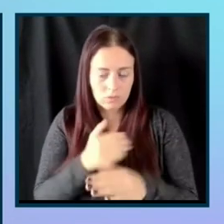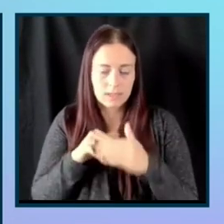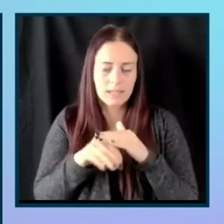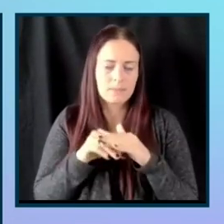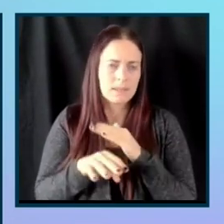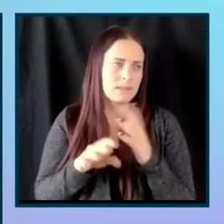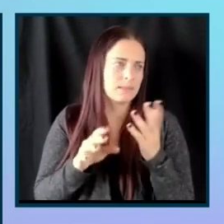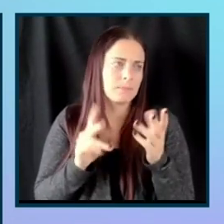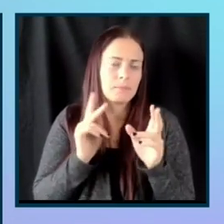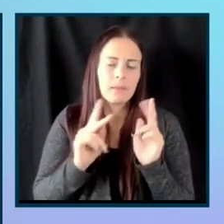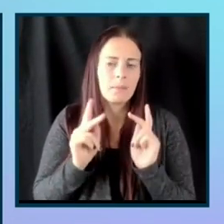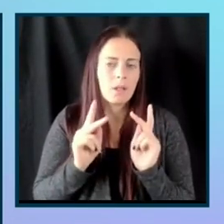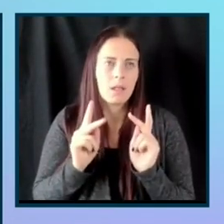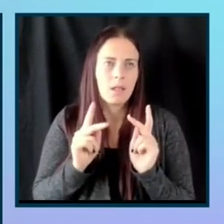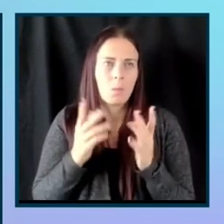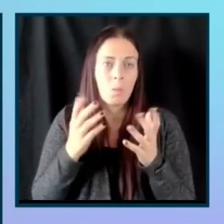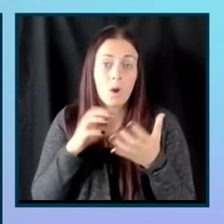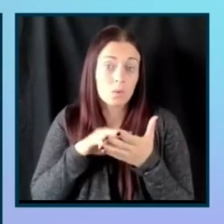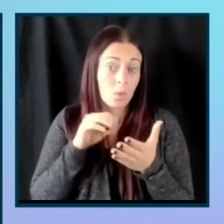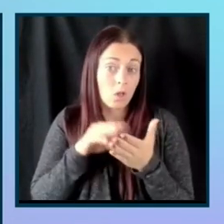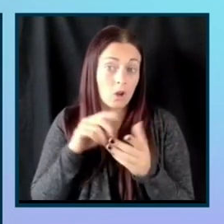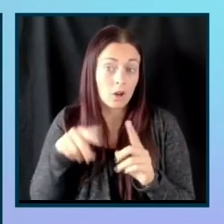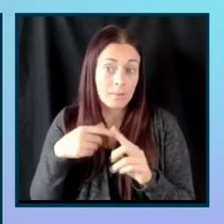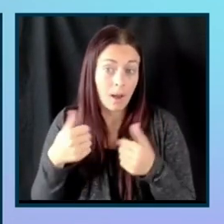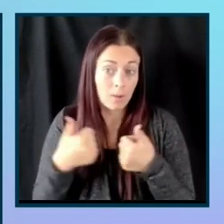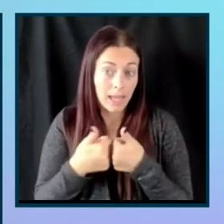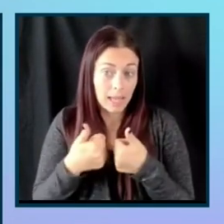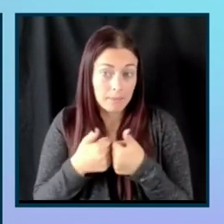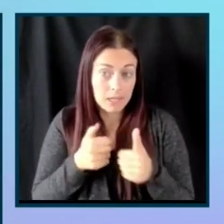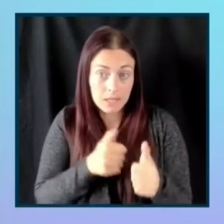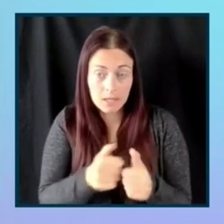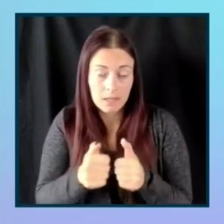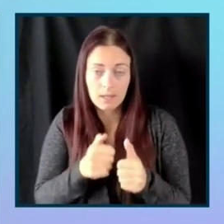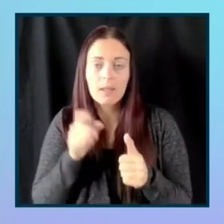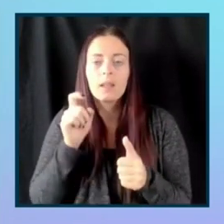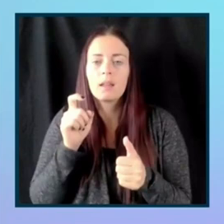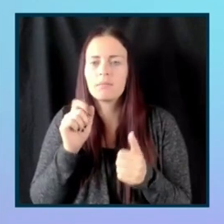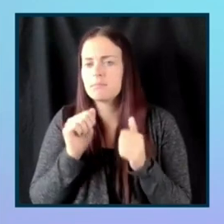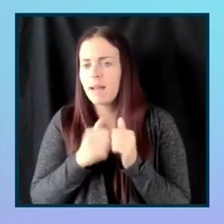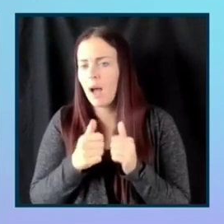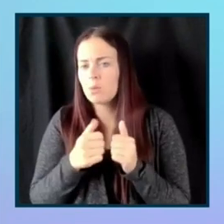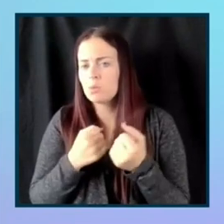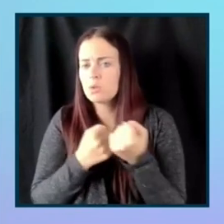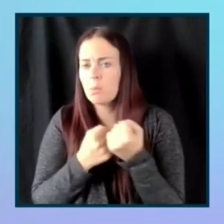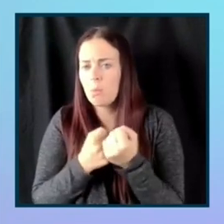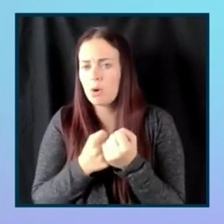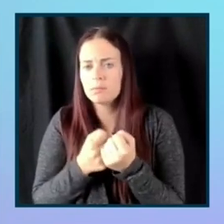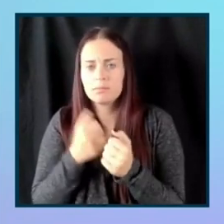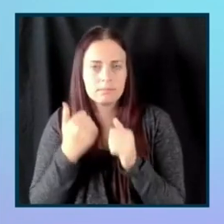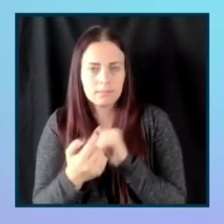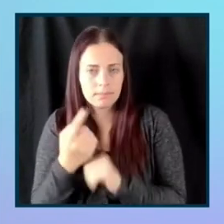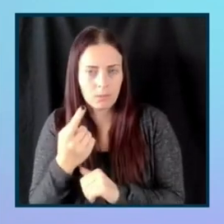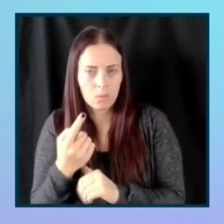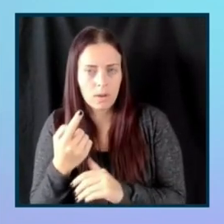from the site itself and getting that support that they need. And so it is, it is,